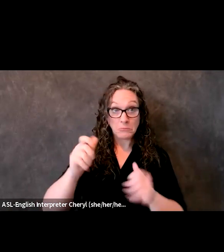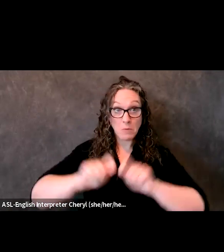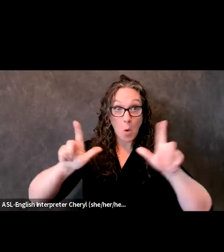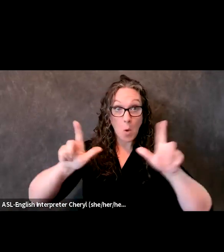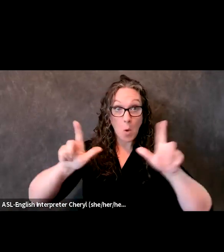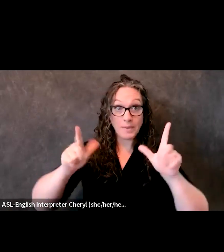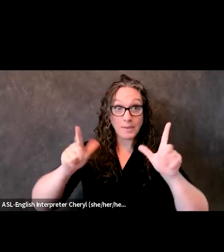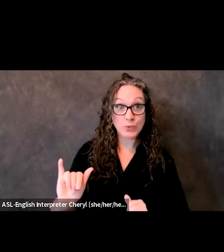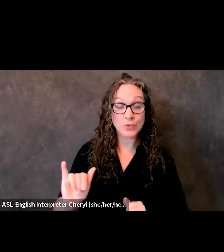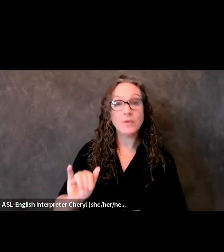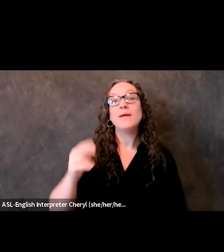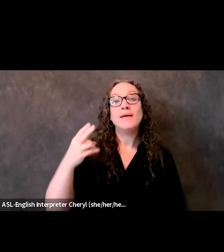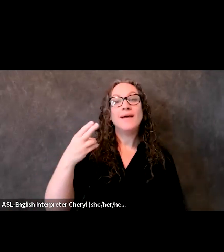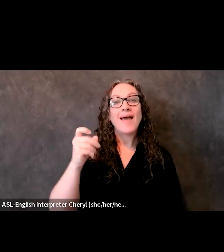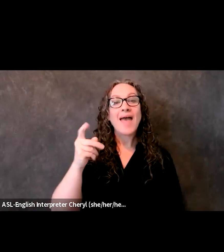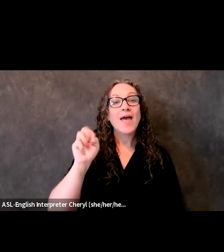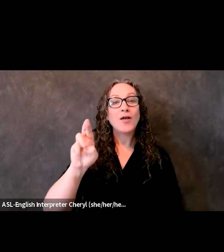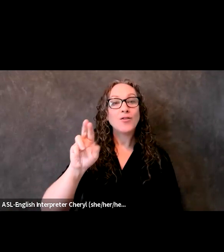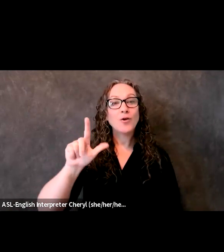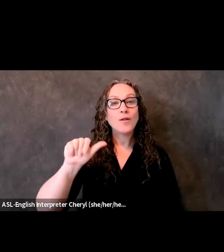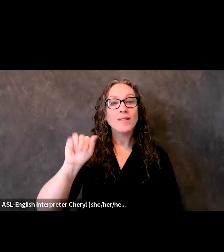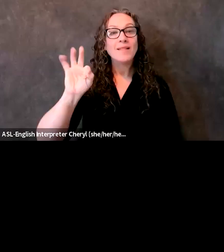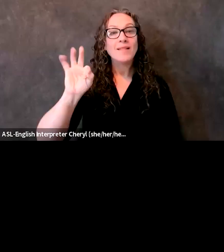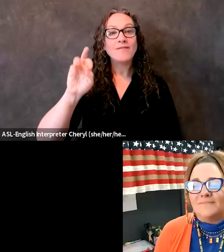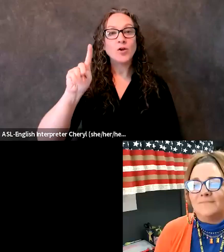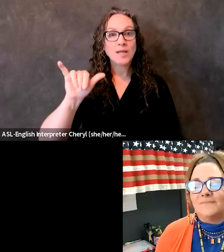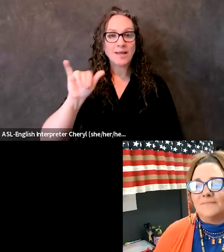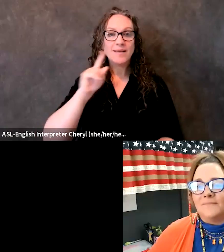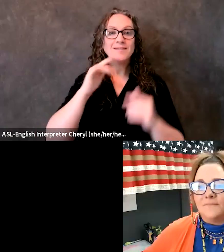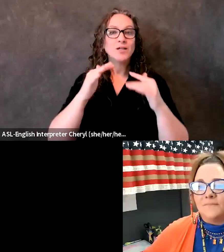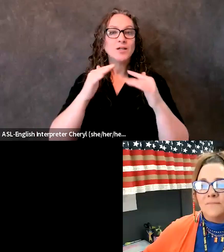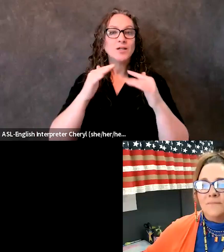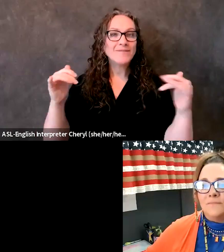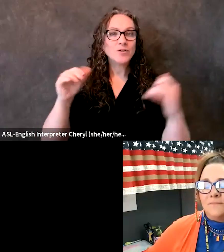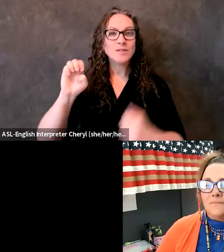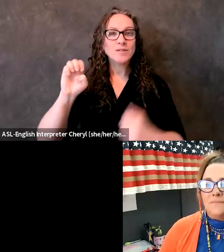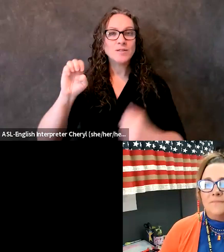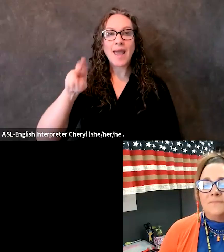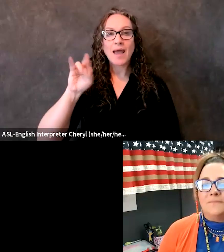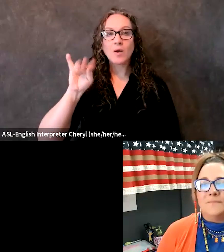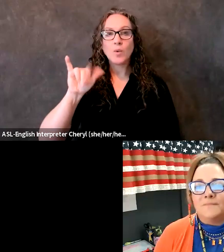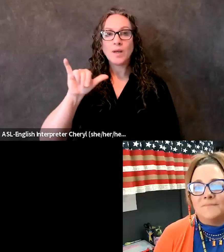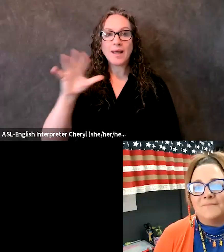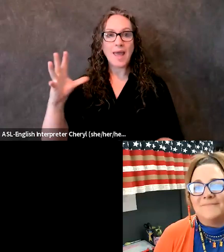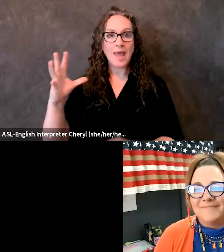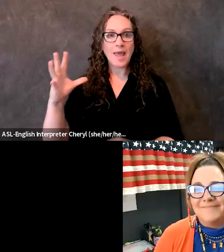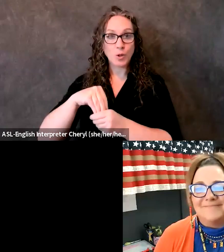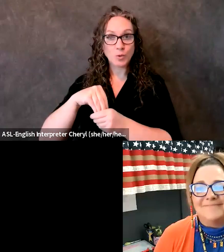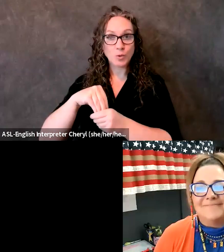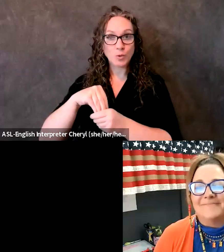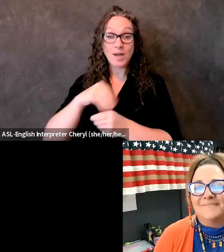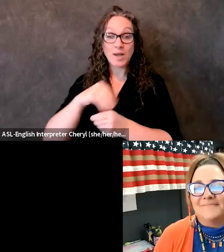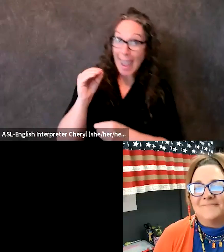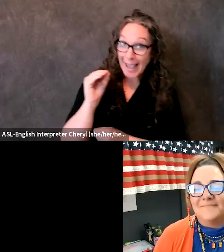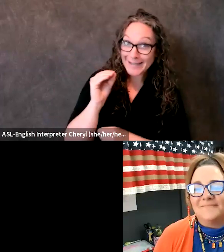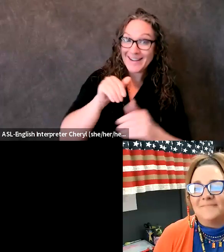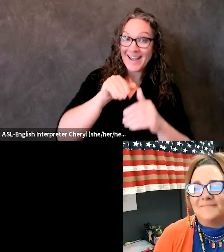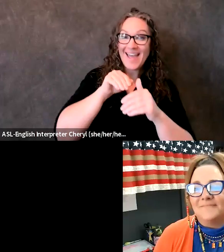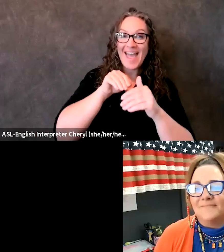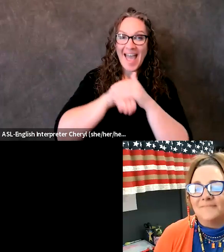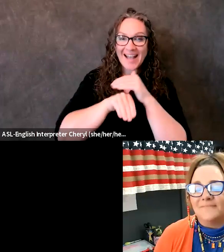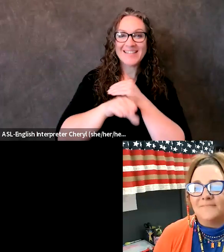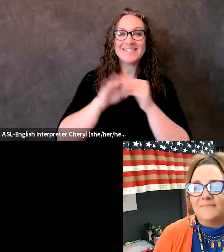Heather Lafferty is the Diversity, Equity, and Inclusion and the Access and Functions Coordinator